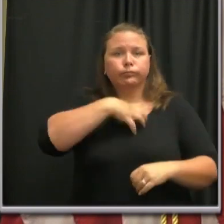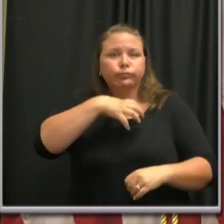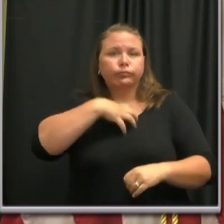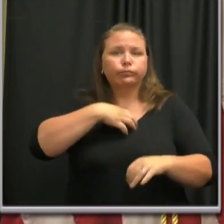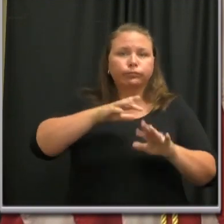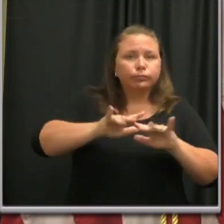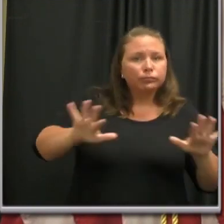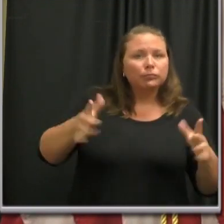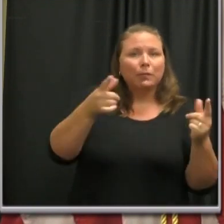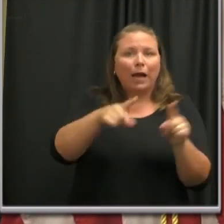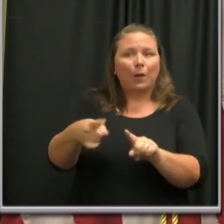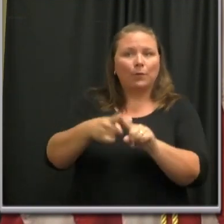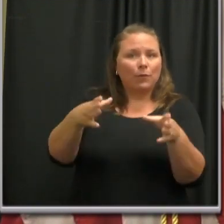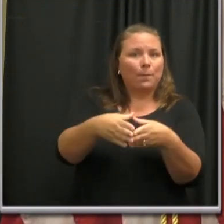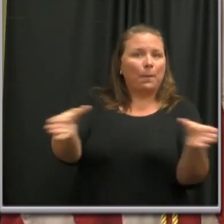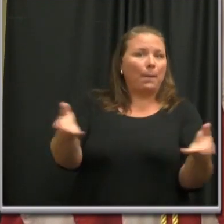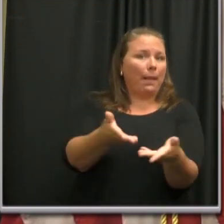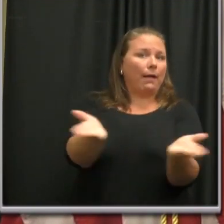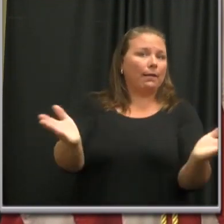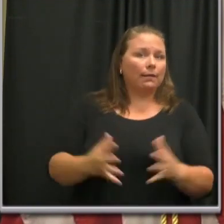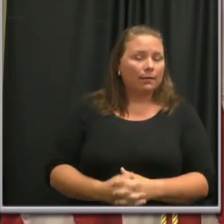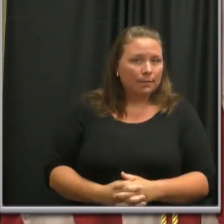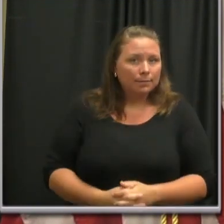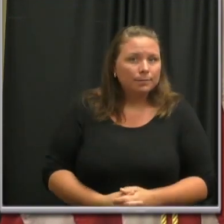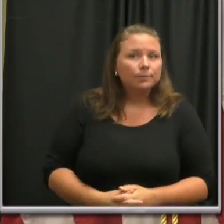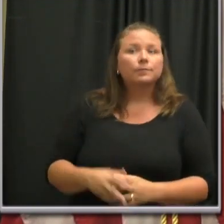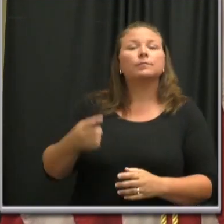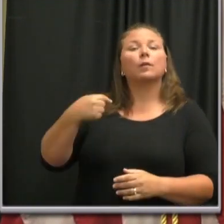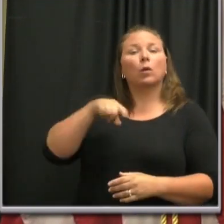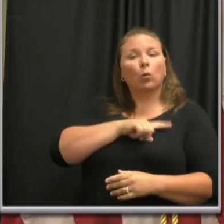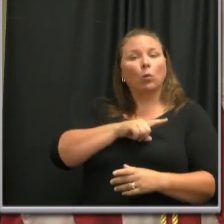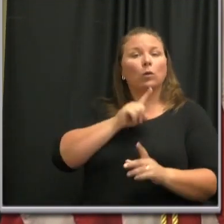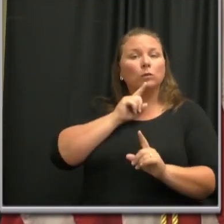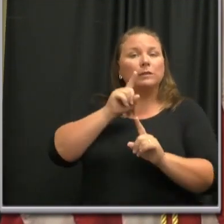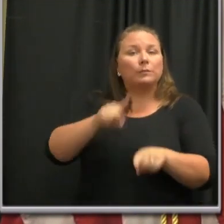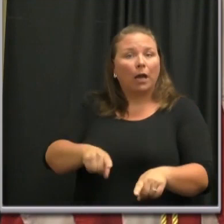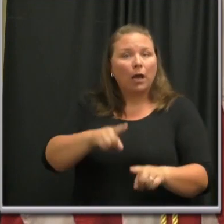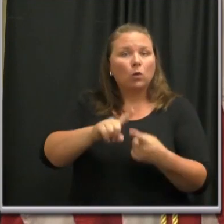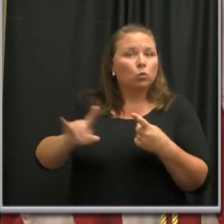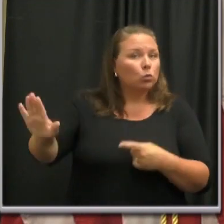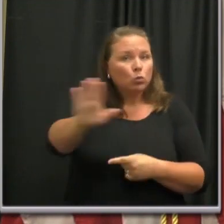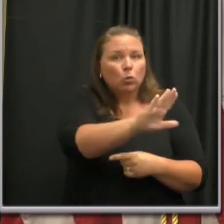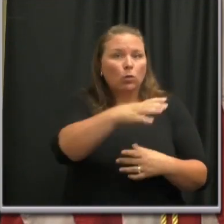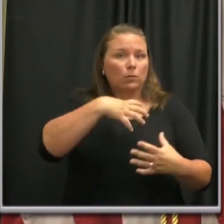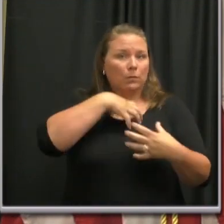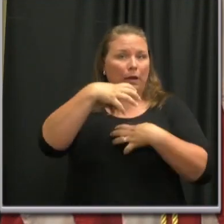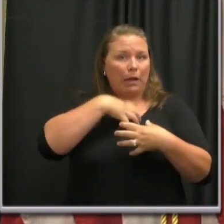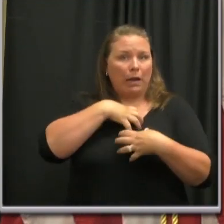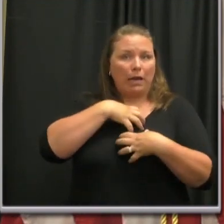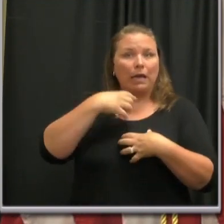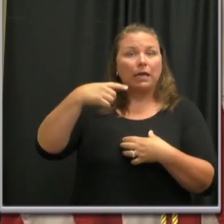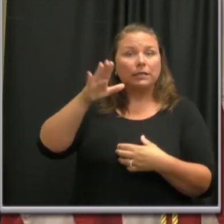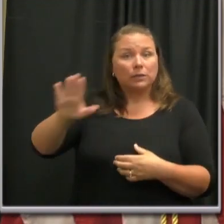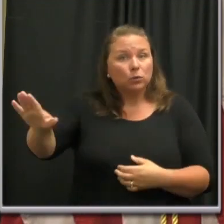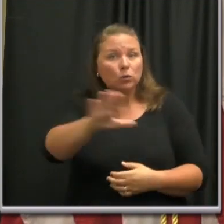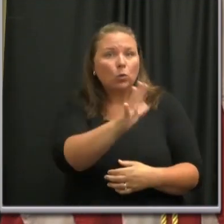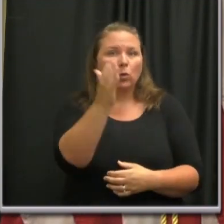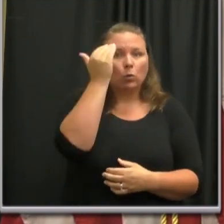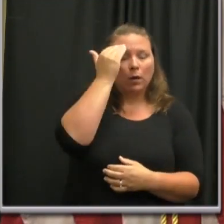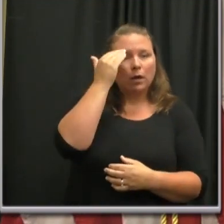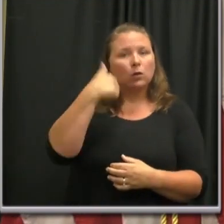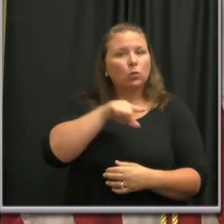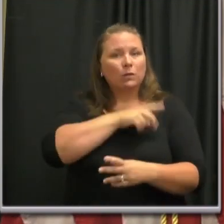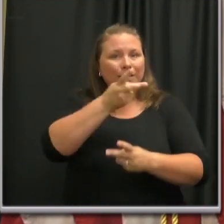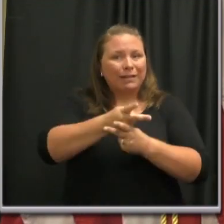from the public. Public health responds to complaints from the public. And public awareness is our greatest safety